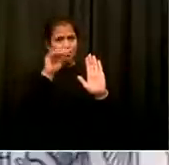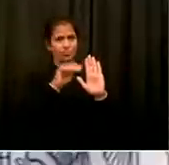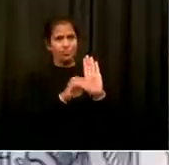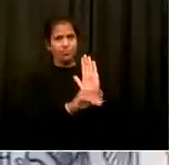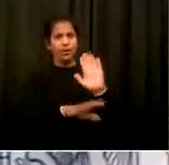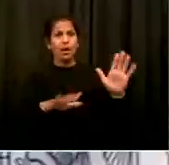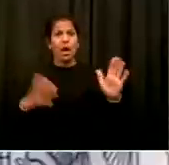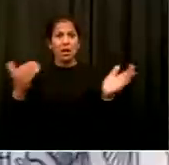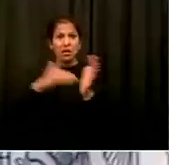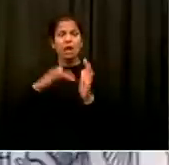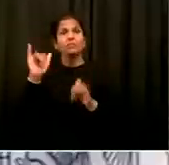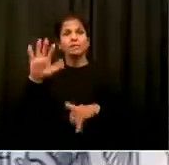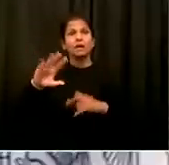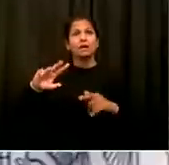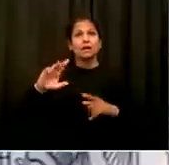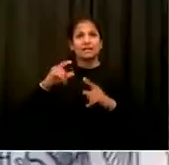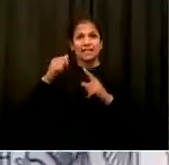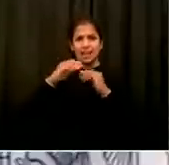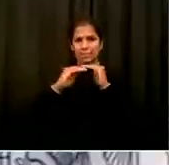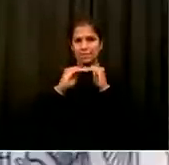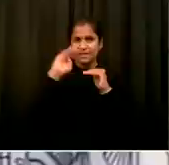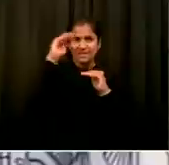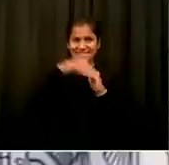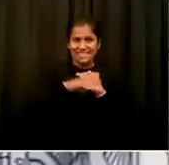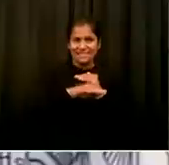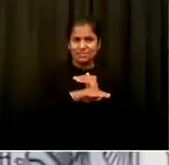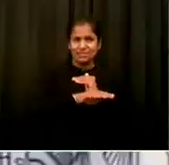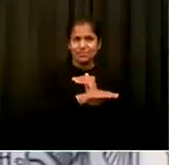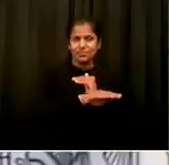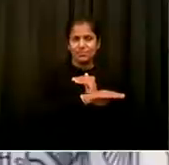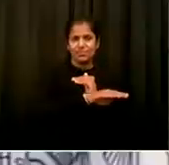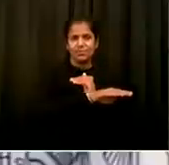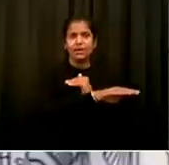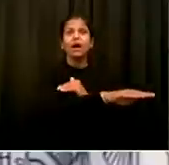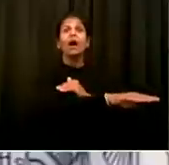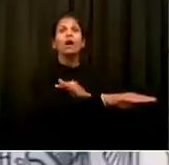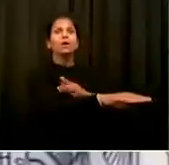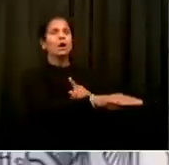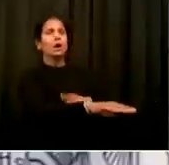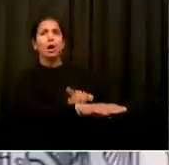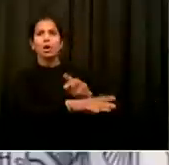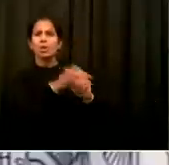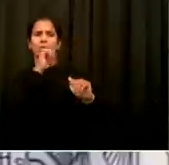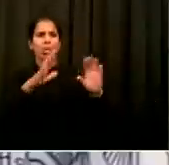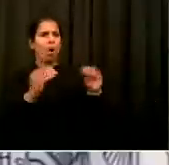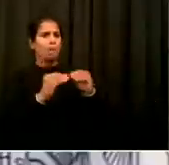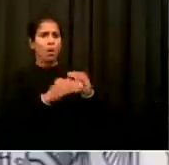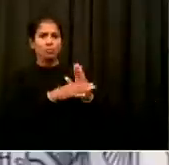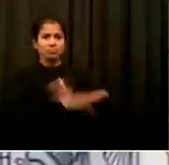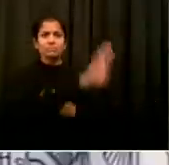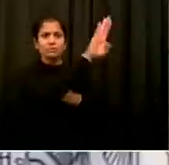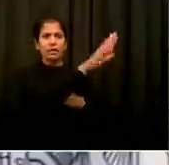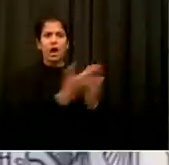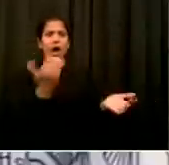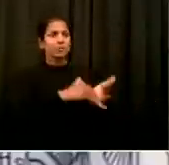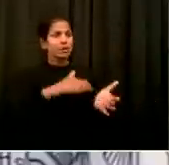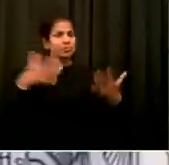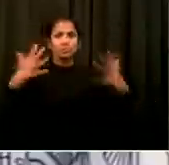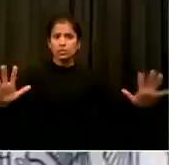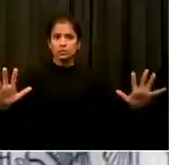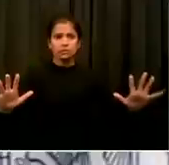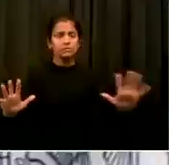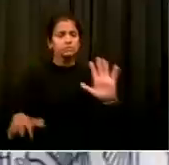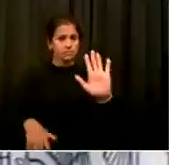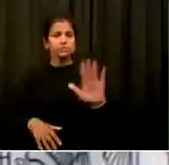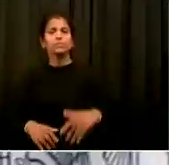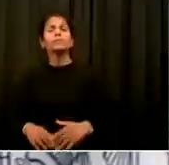the test results, and that is a very good sign. But much, much more to do. And again, think about what second wave would mean for